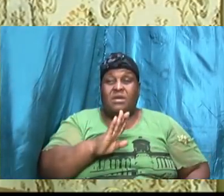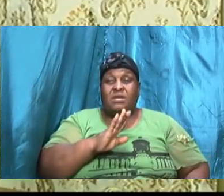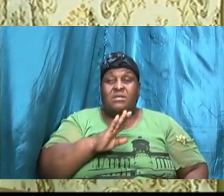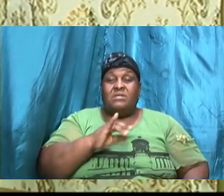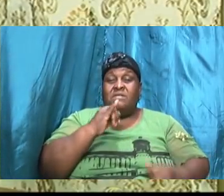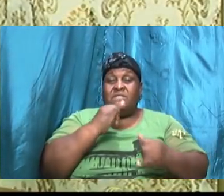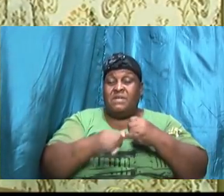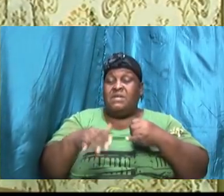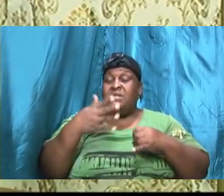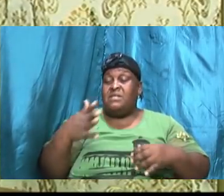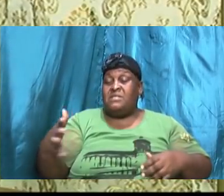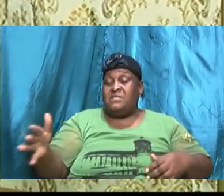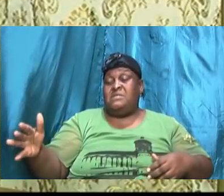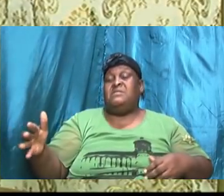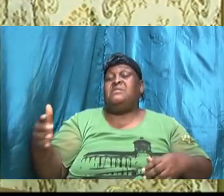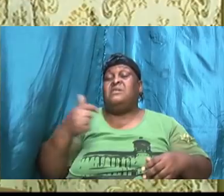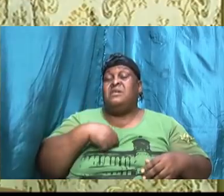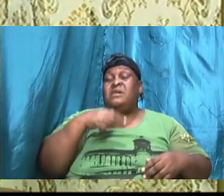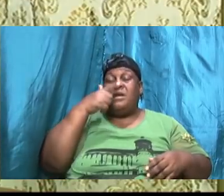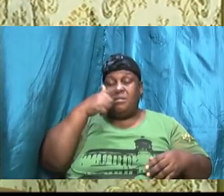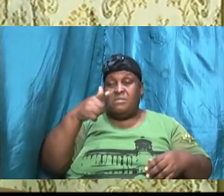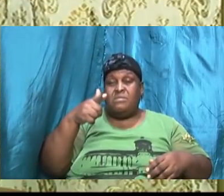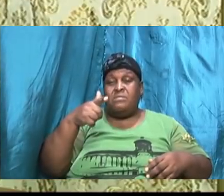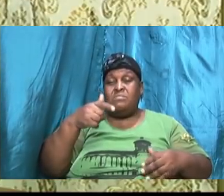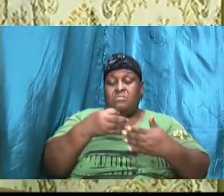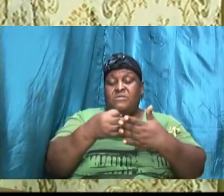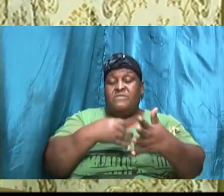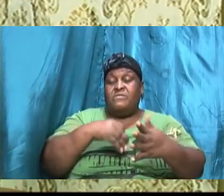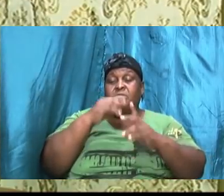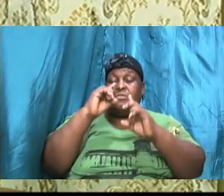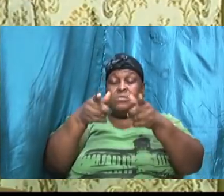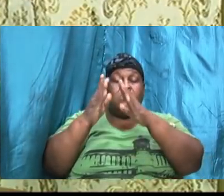before I went to bed Sunday night.